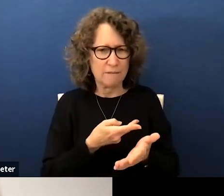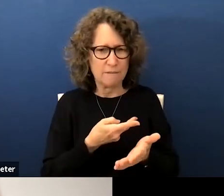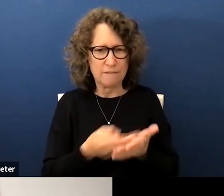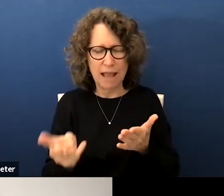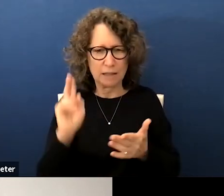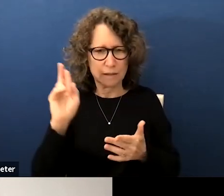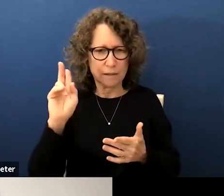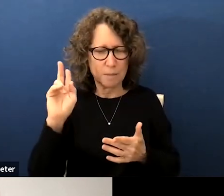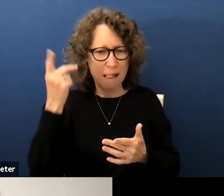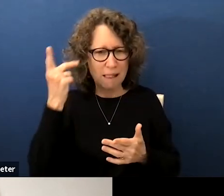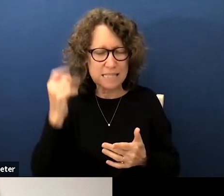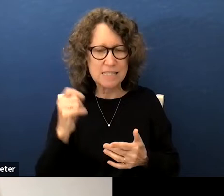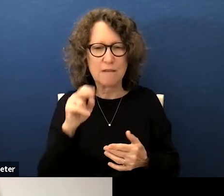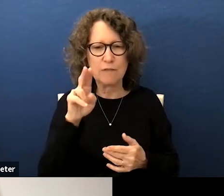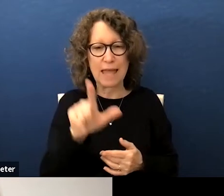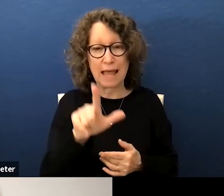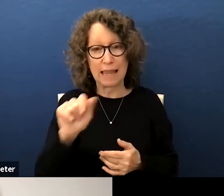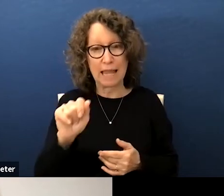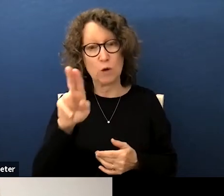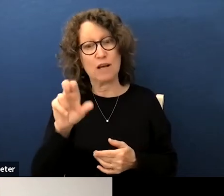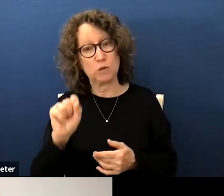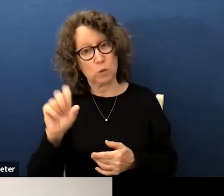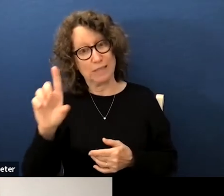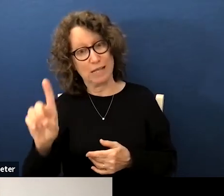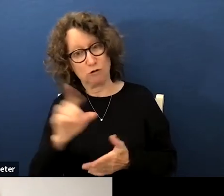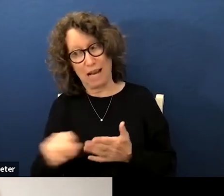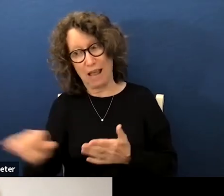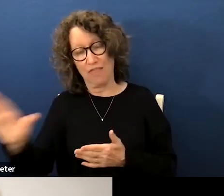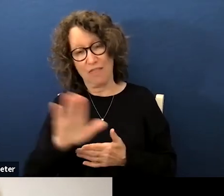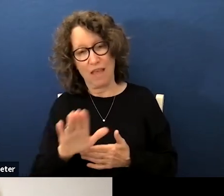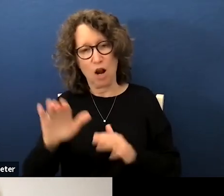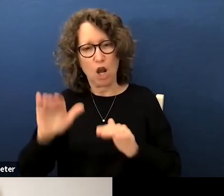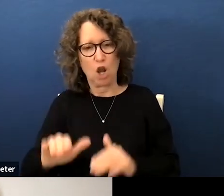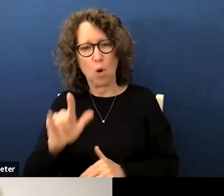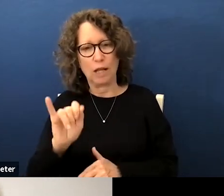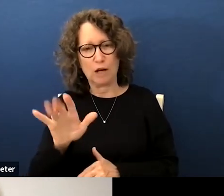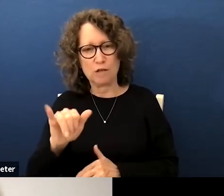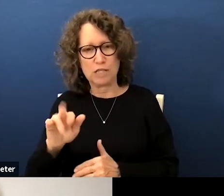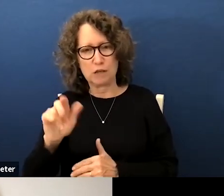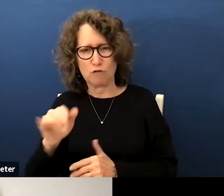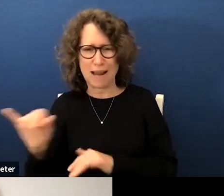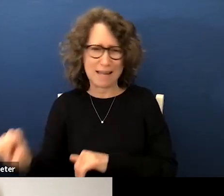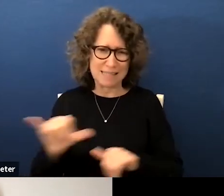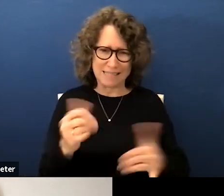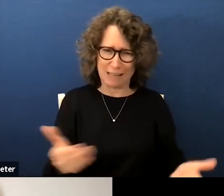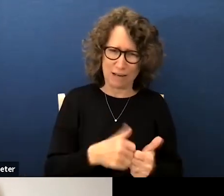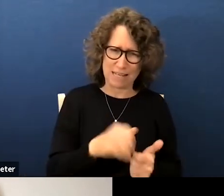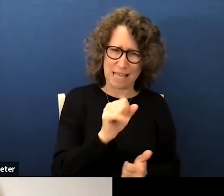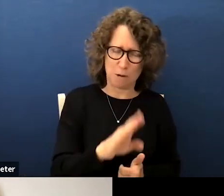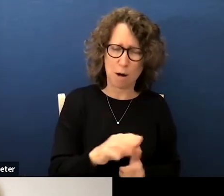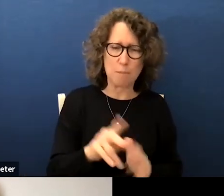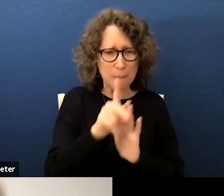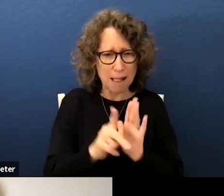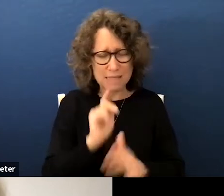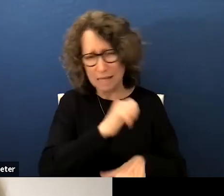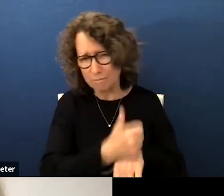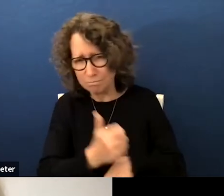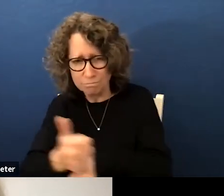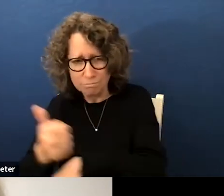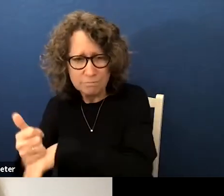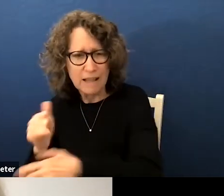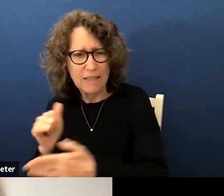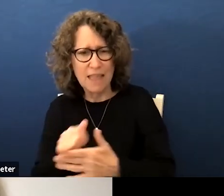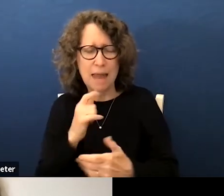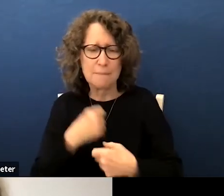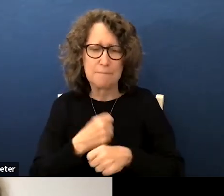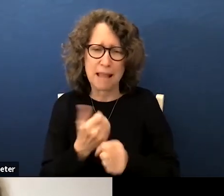of the los angeles unified school district and their low literacy rates in santa barbara policies are being put in place that